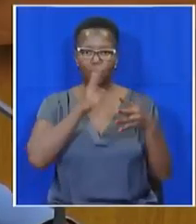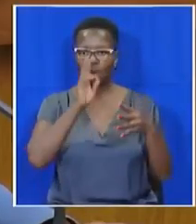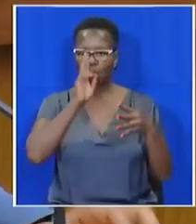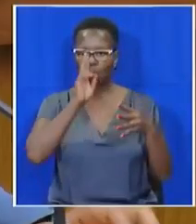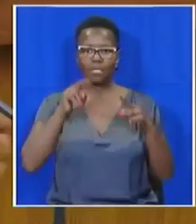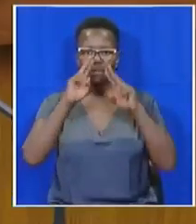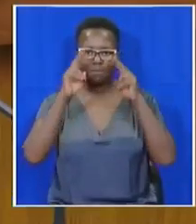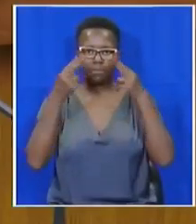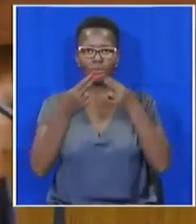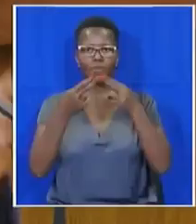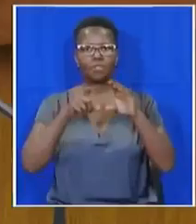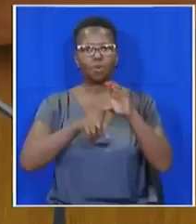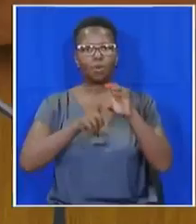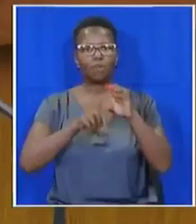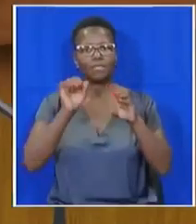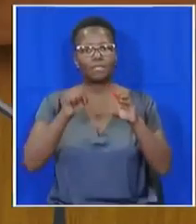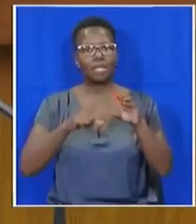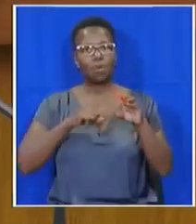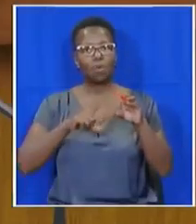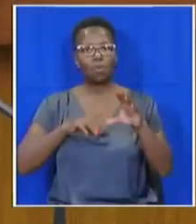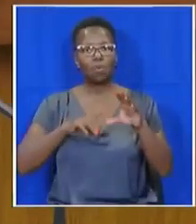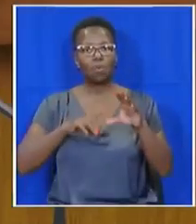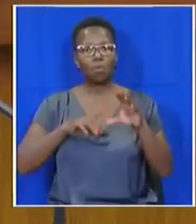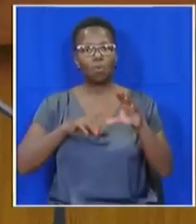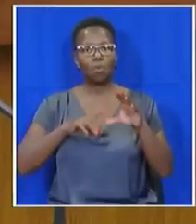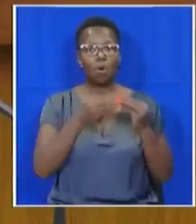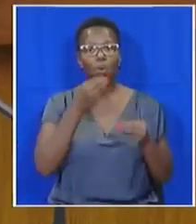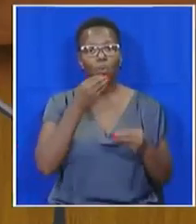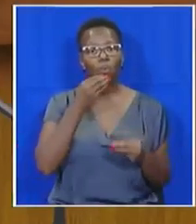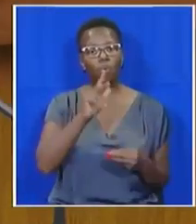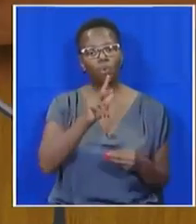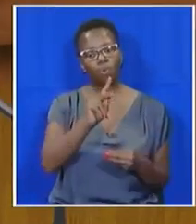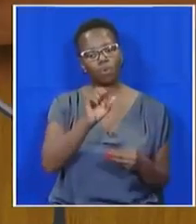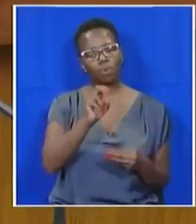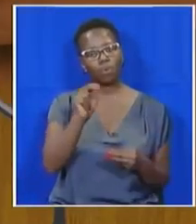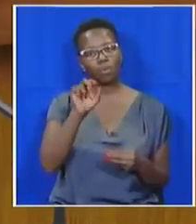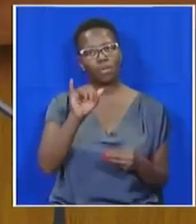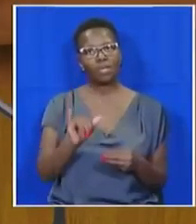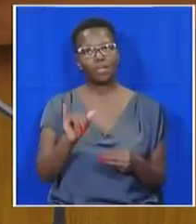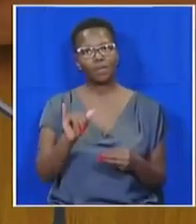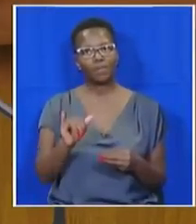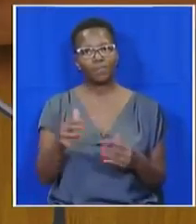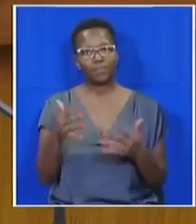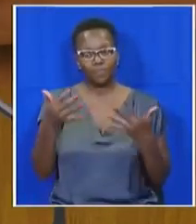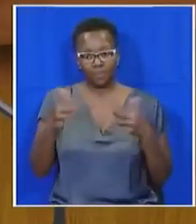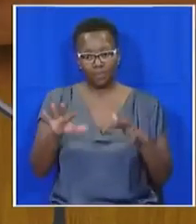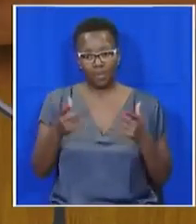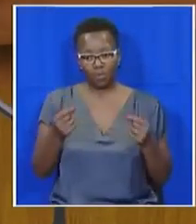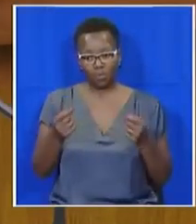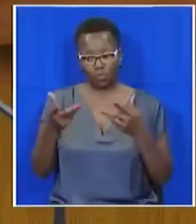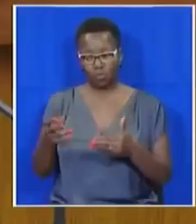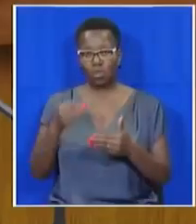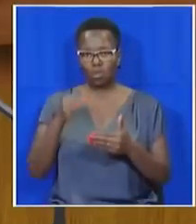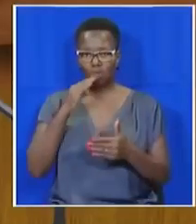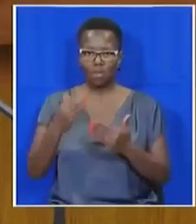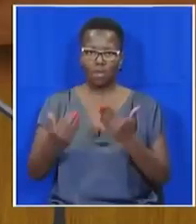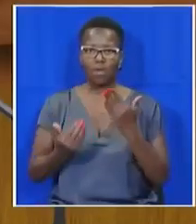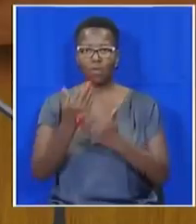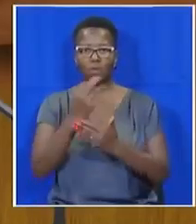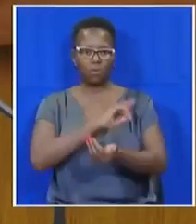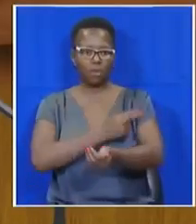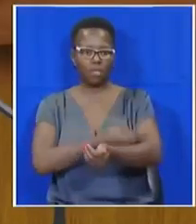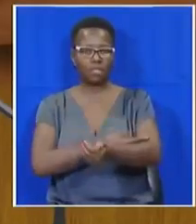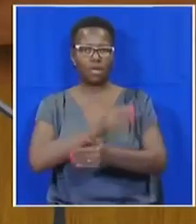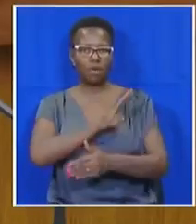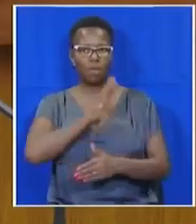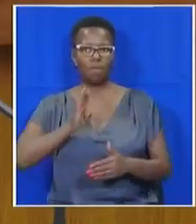so that we can include Kenny Morolong. And so the process was geared to the new mandate of who must be on the